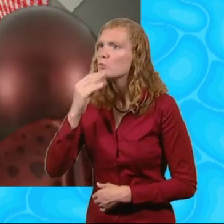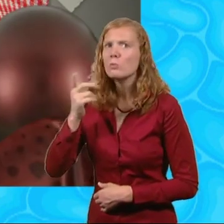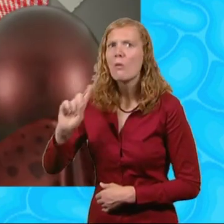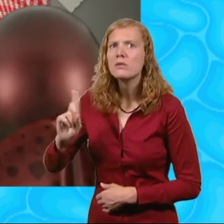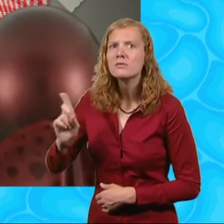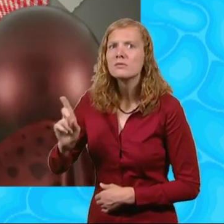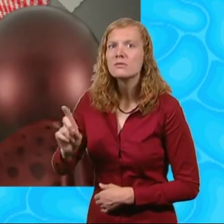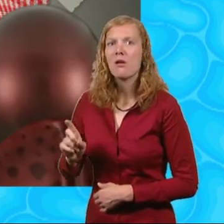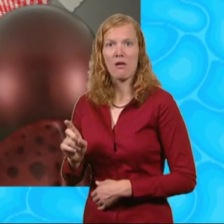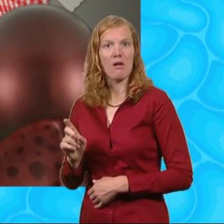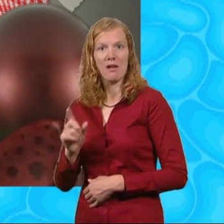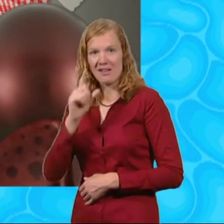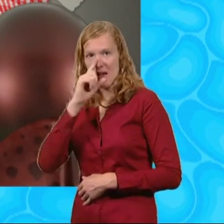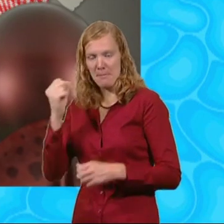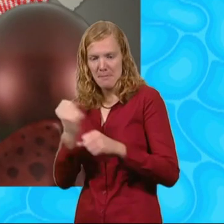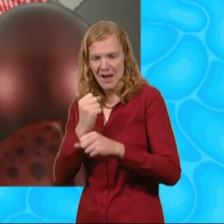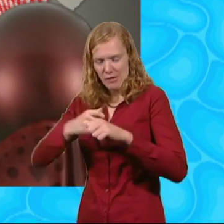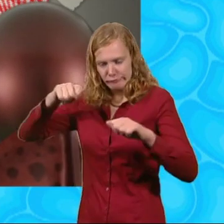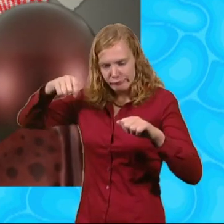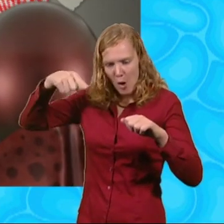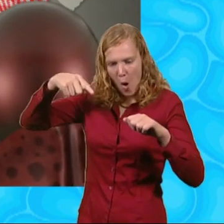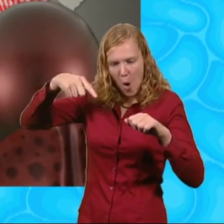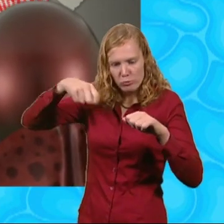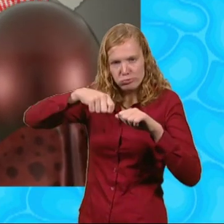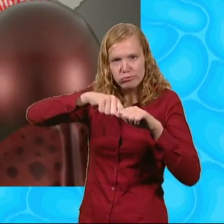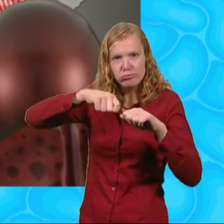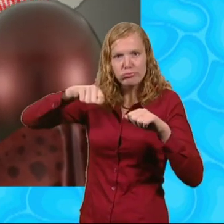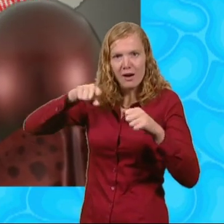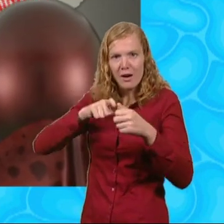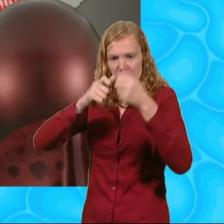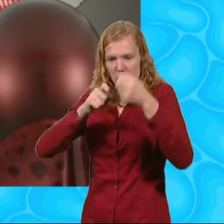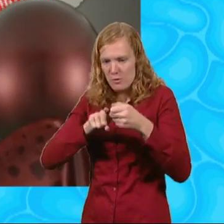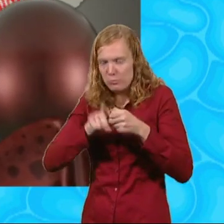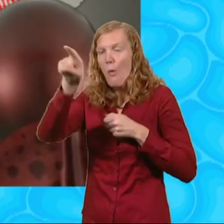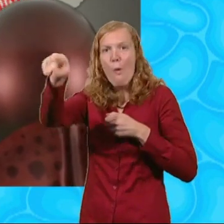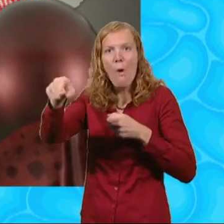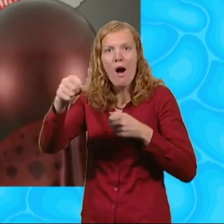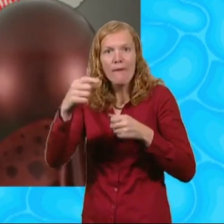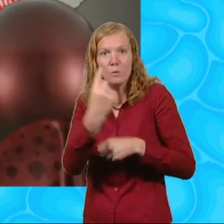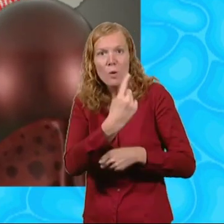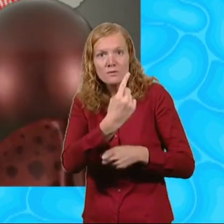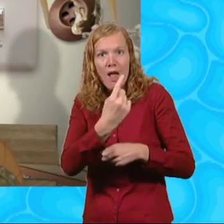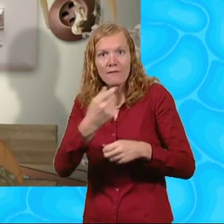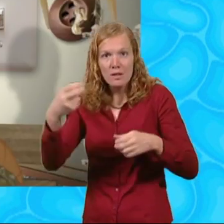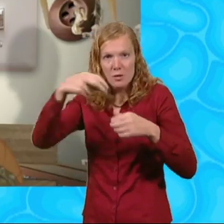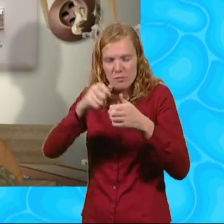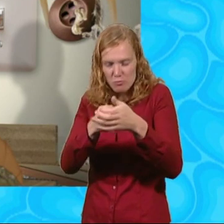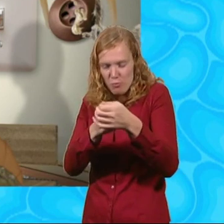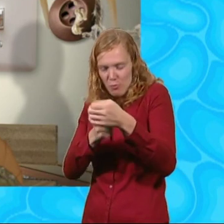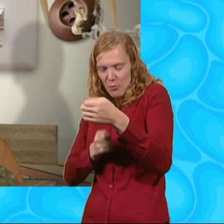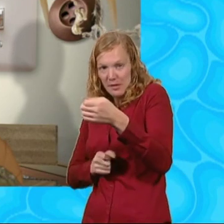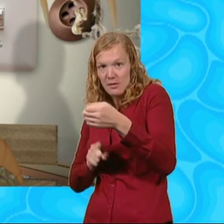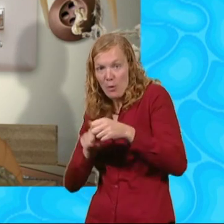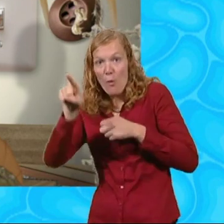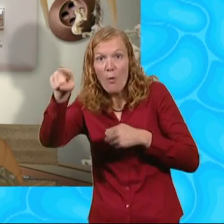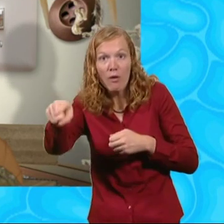We could hollow one out and make it into a cannon. Grubby could launch you out of it for one of your stunts. Cannon?